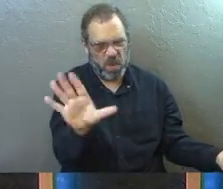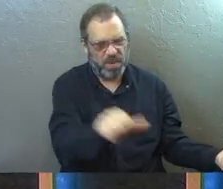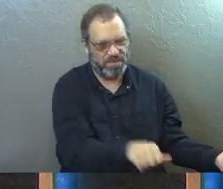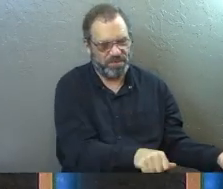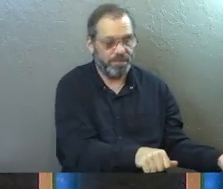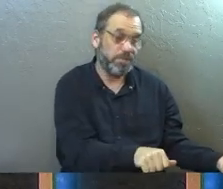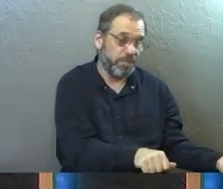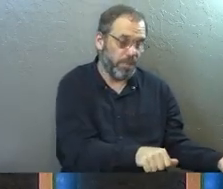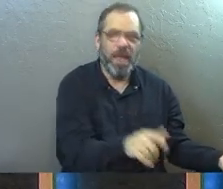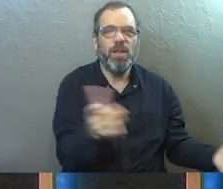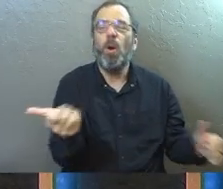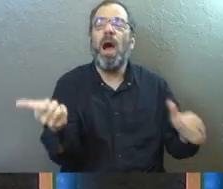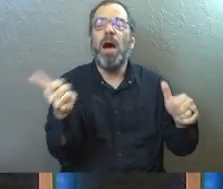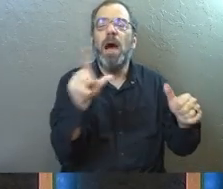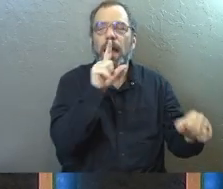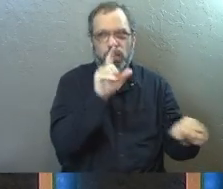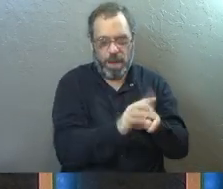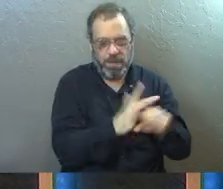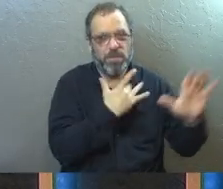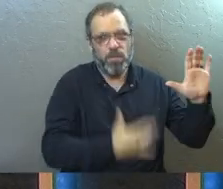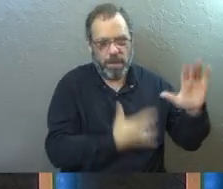Going under the water. Right back up. Promise.